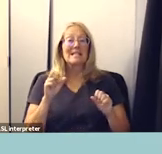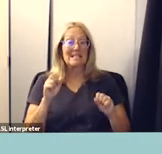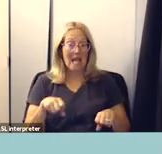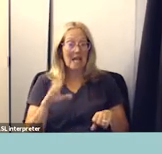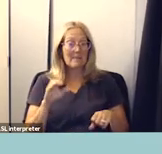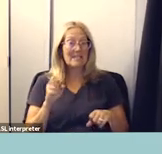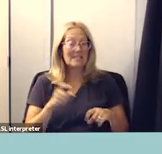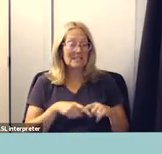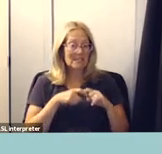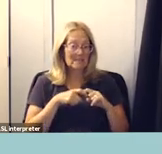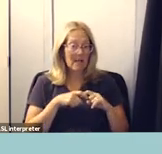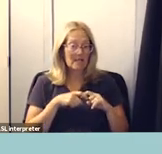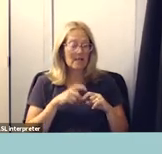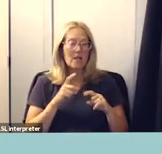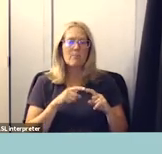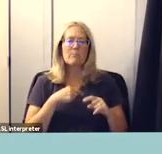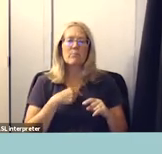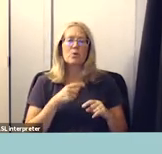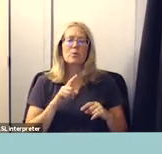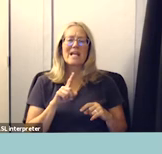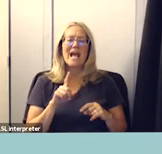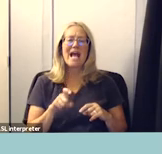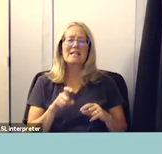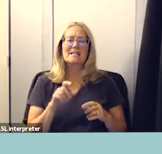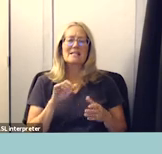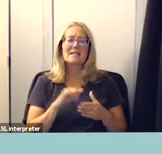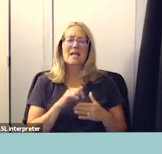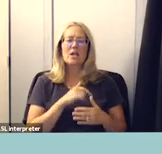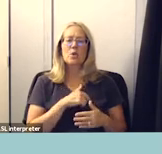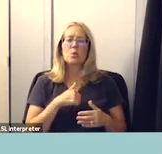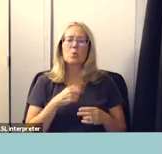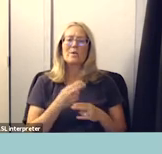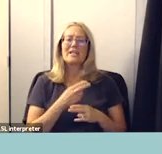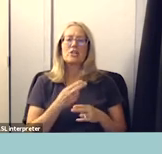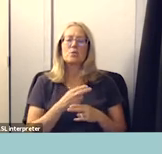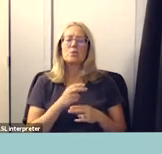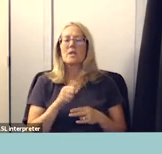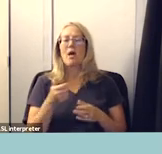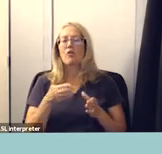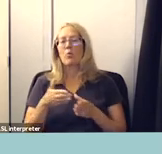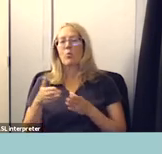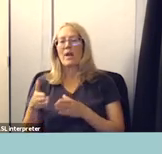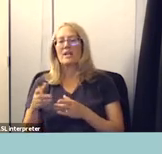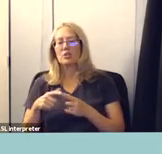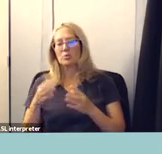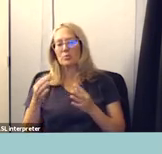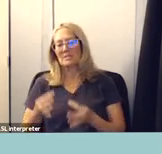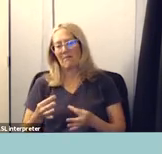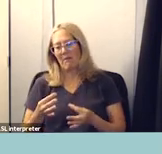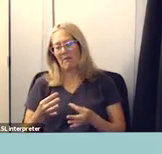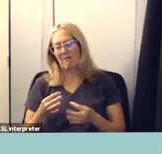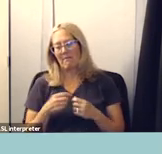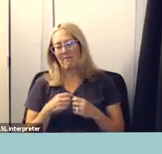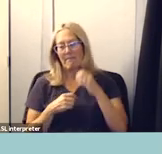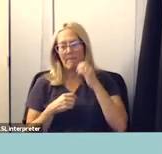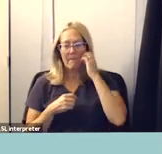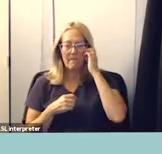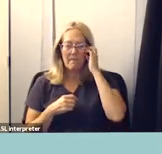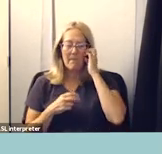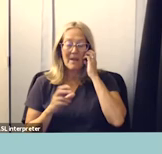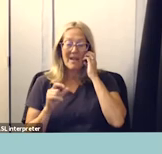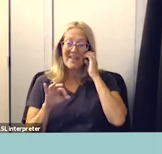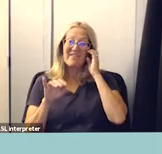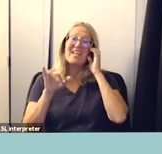but we're asking that we really use other means to determine whether that student needs to be